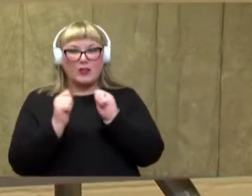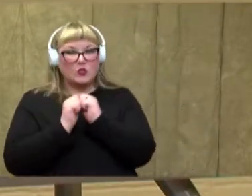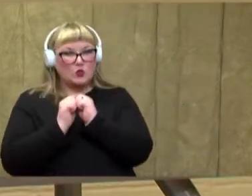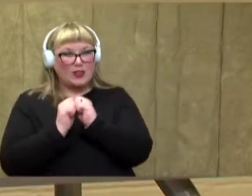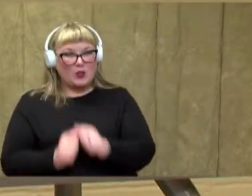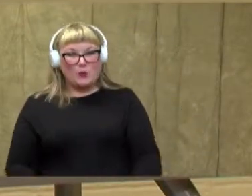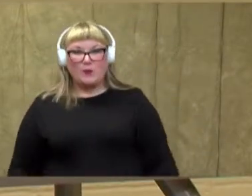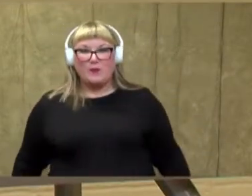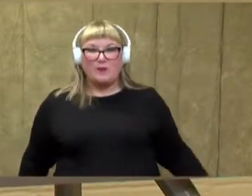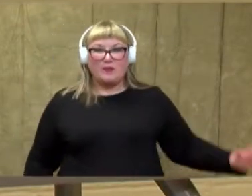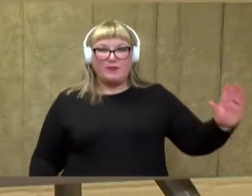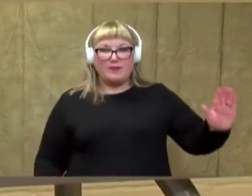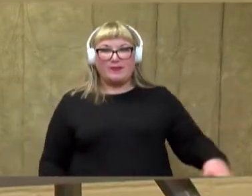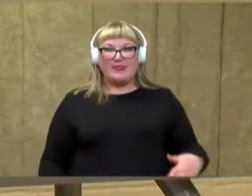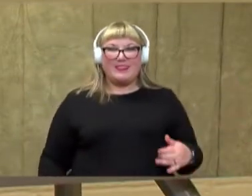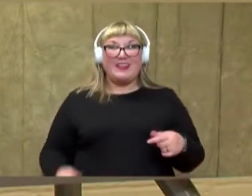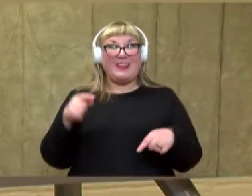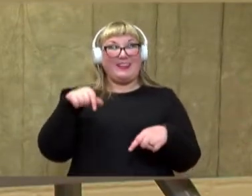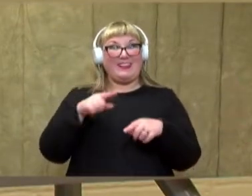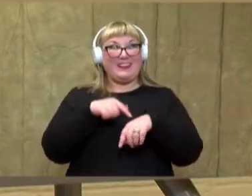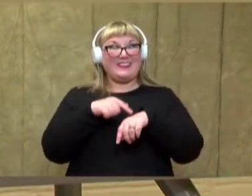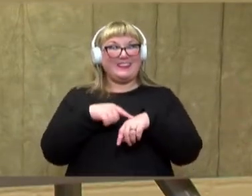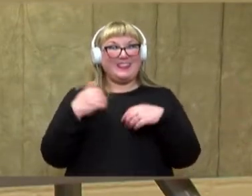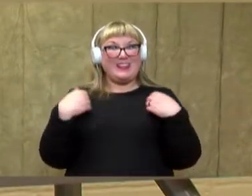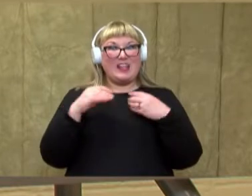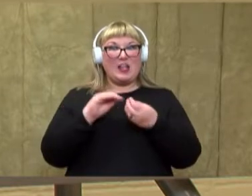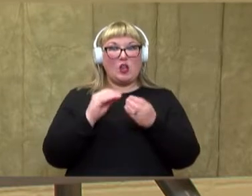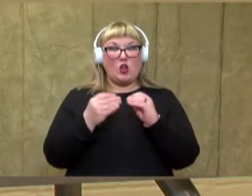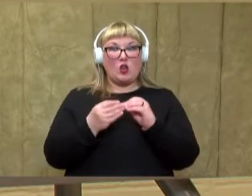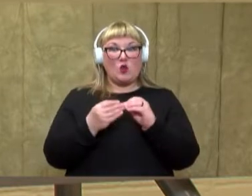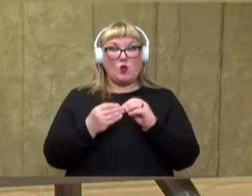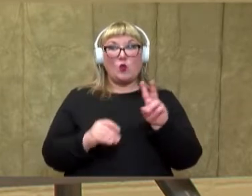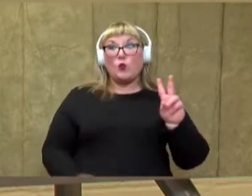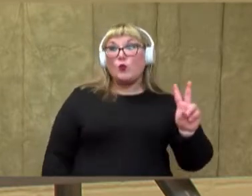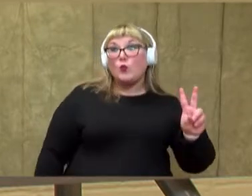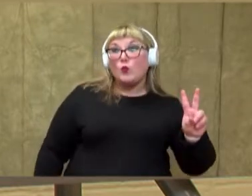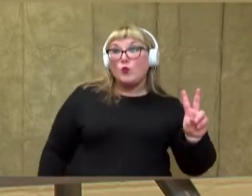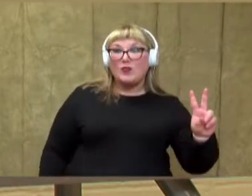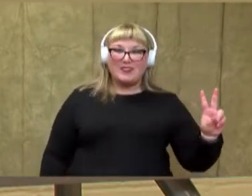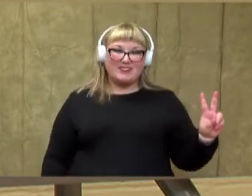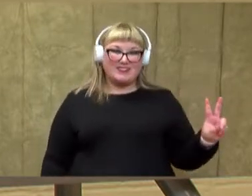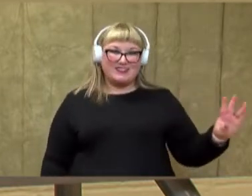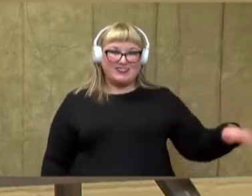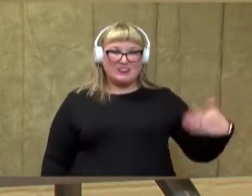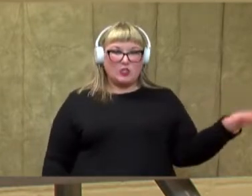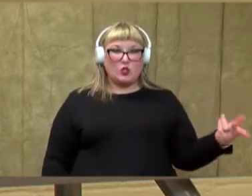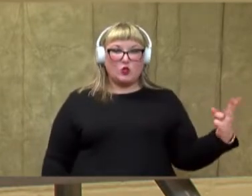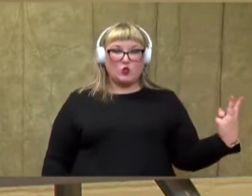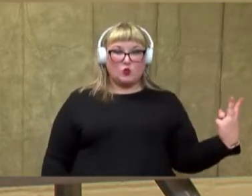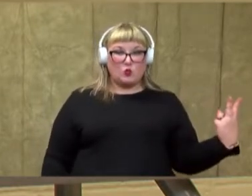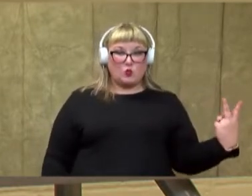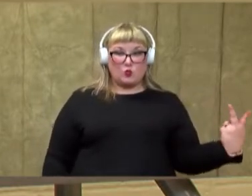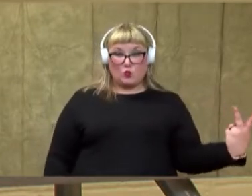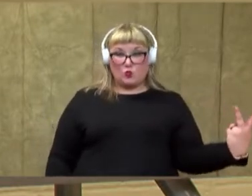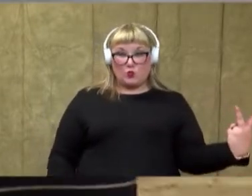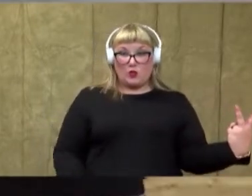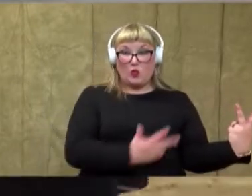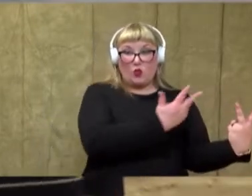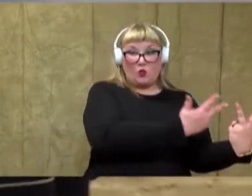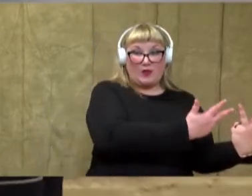card game. This time we have the number 2. You ready to count from 2? 2,